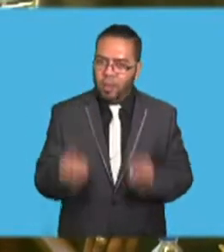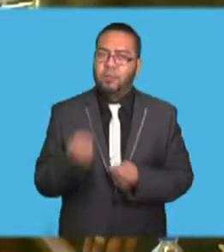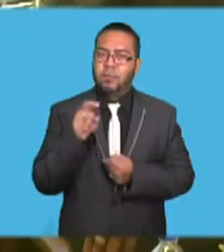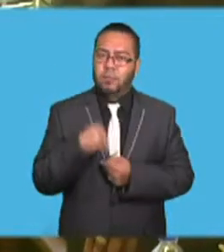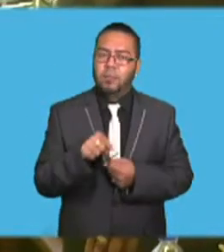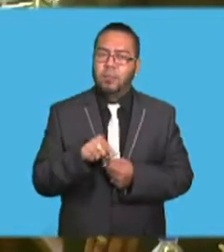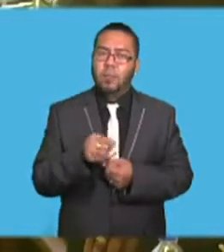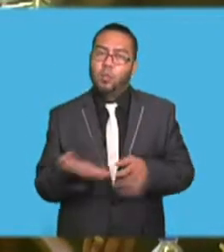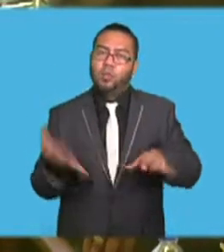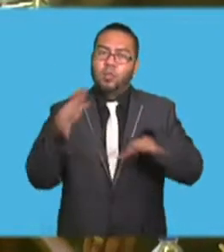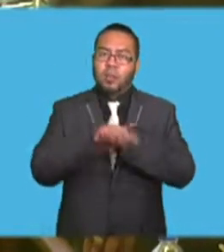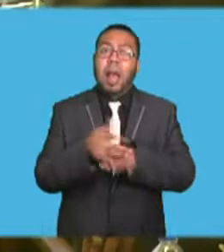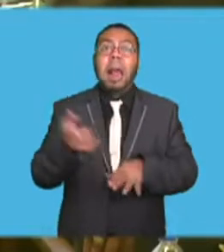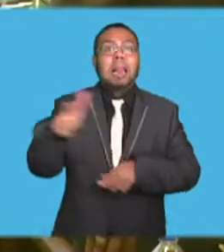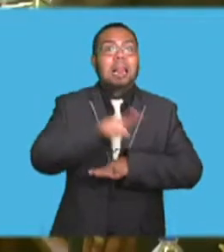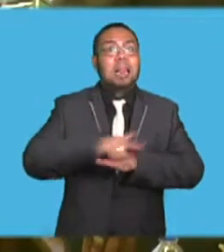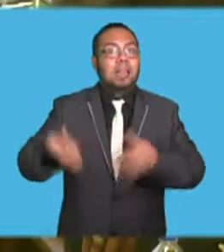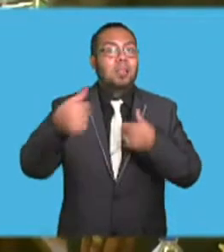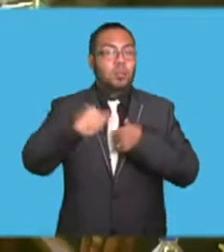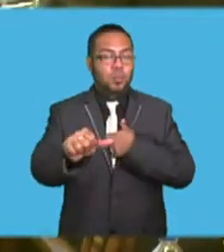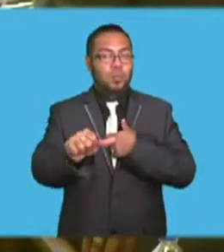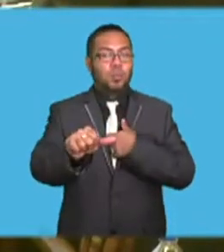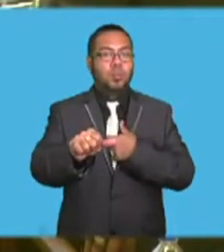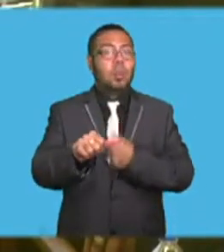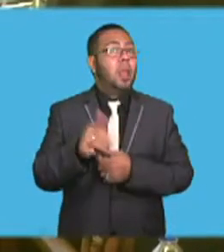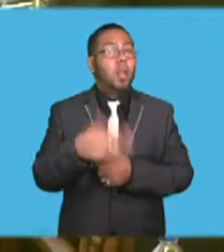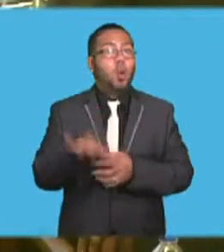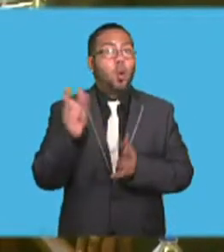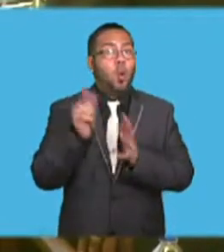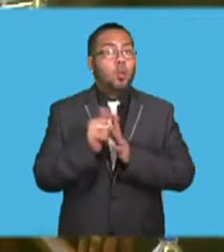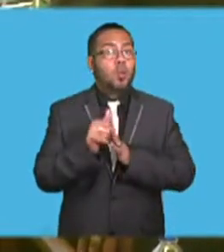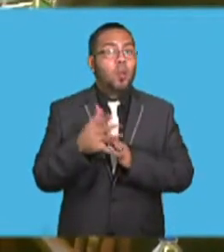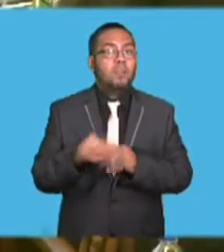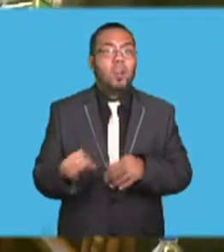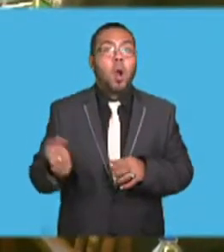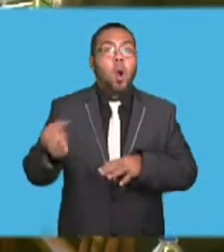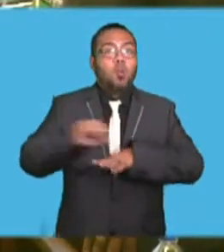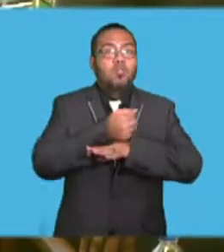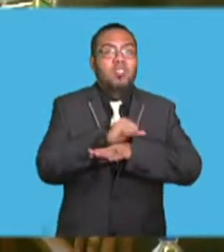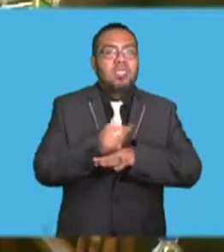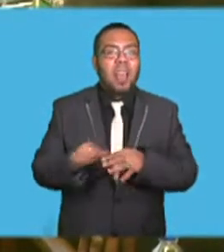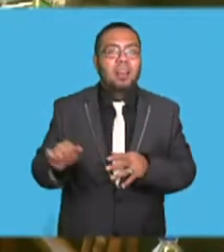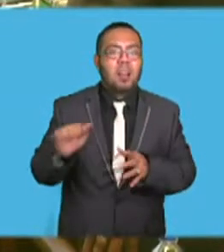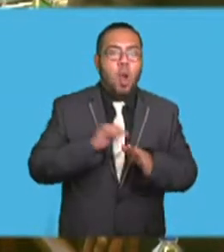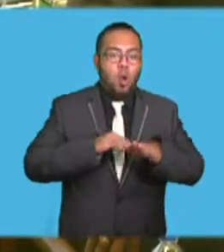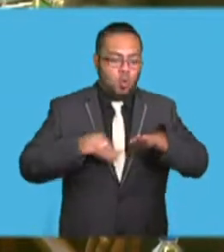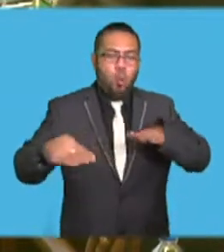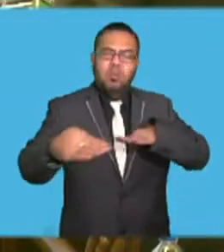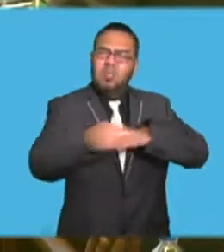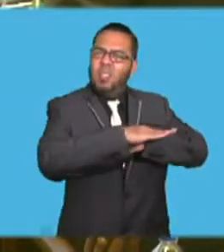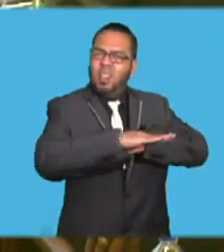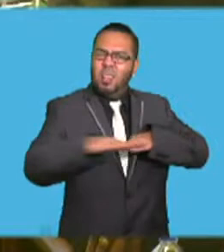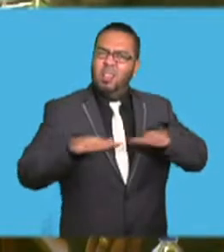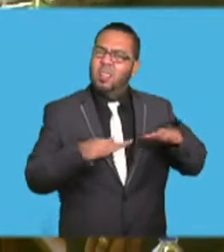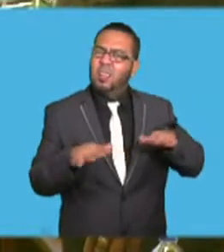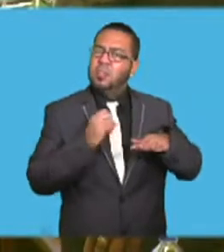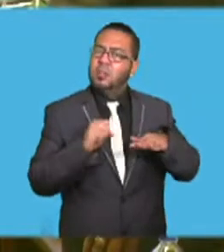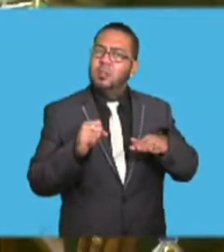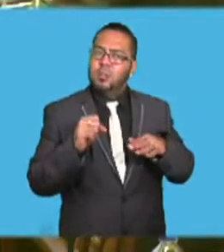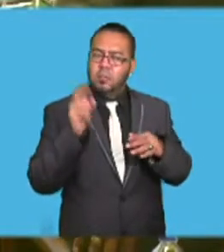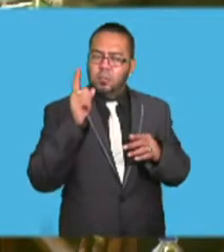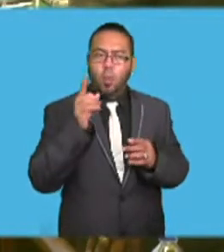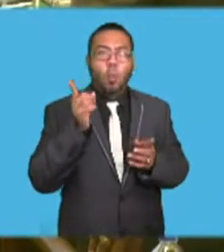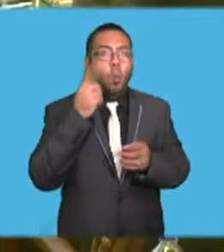forests, and other land use are covered under land use. And, of course, we have oceans and coastal zones. And we have water, human settlements,